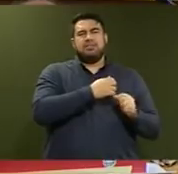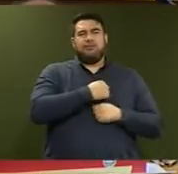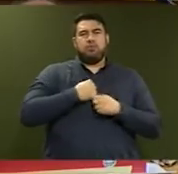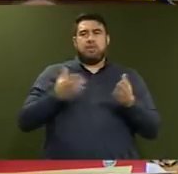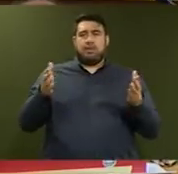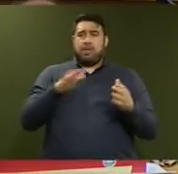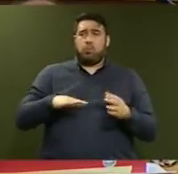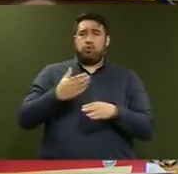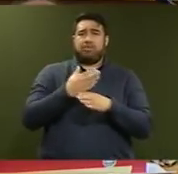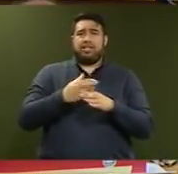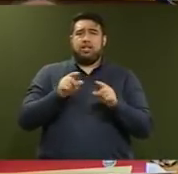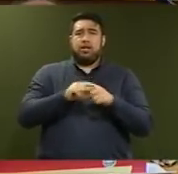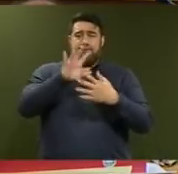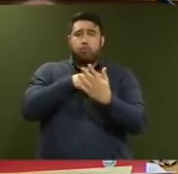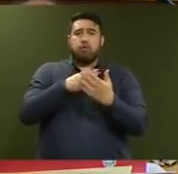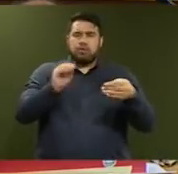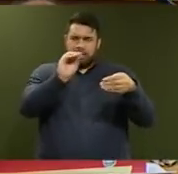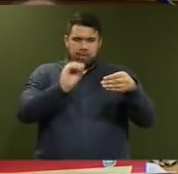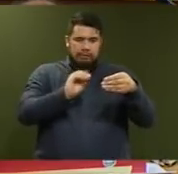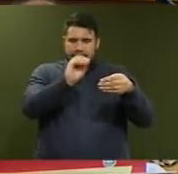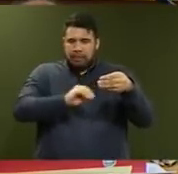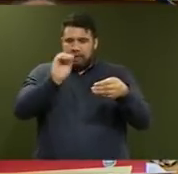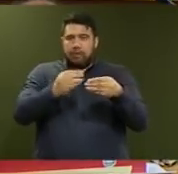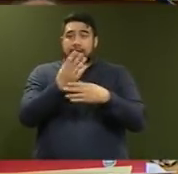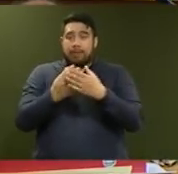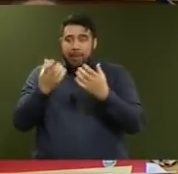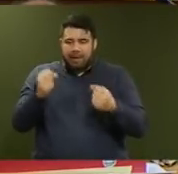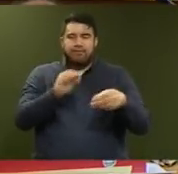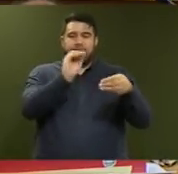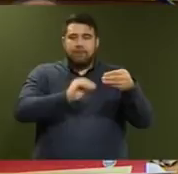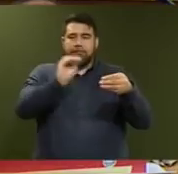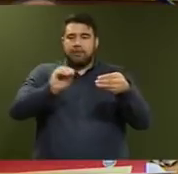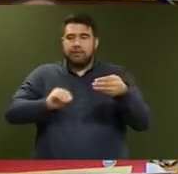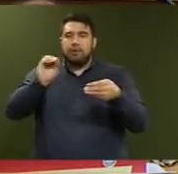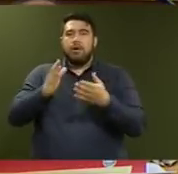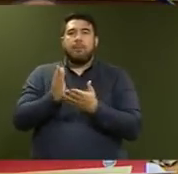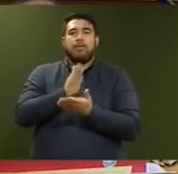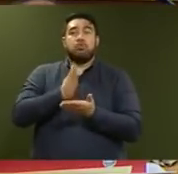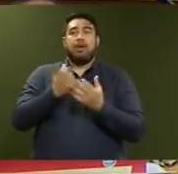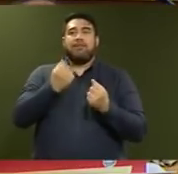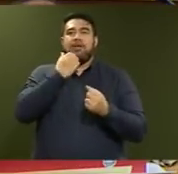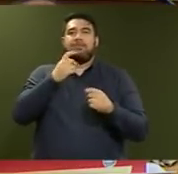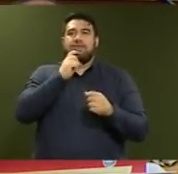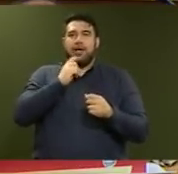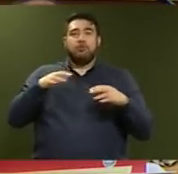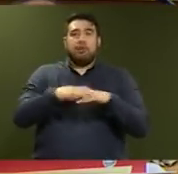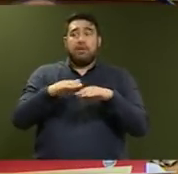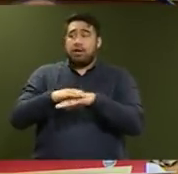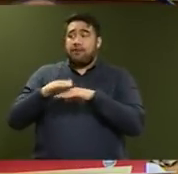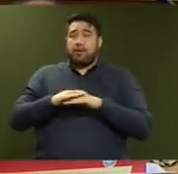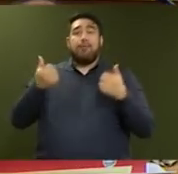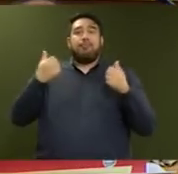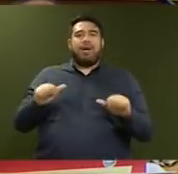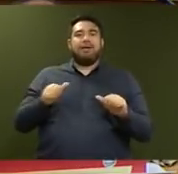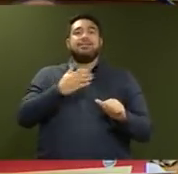They clearly had some rosters that they didn't believe were going to be filled when they requested the additional assistance, and all of them were. So safe staffing